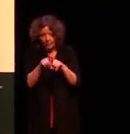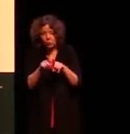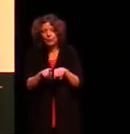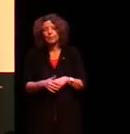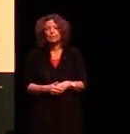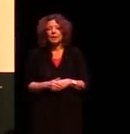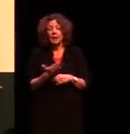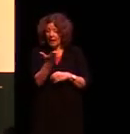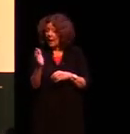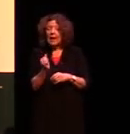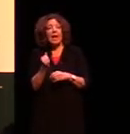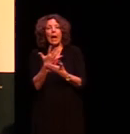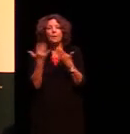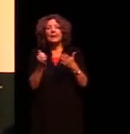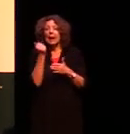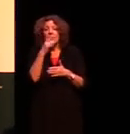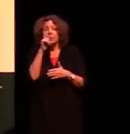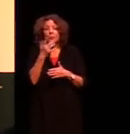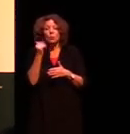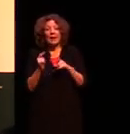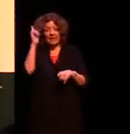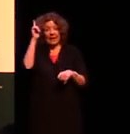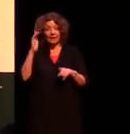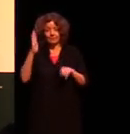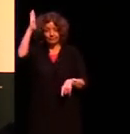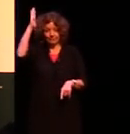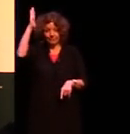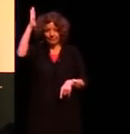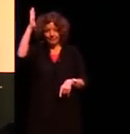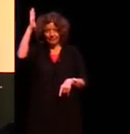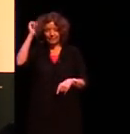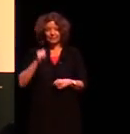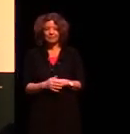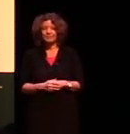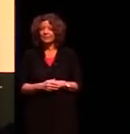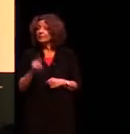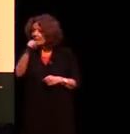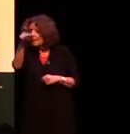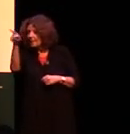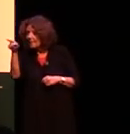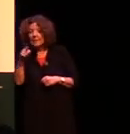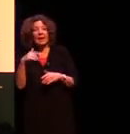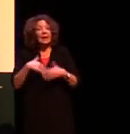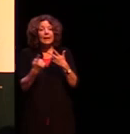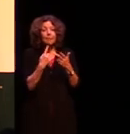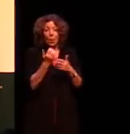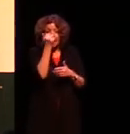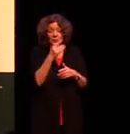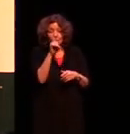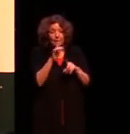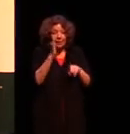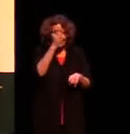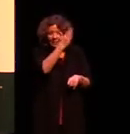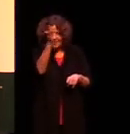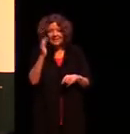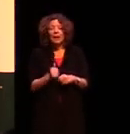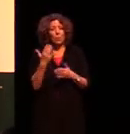Aboriginal people do have in the room here? Up the back there and over here? Any more here? We